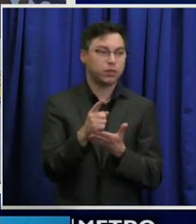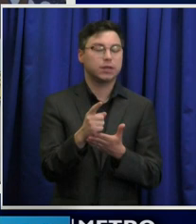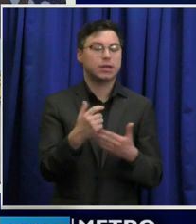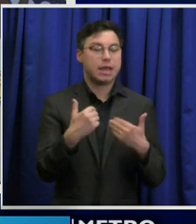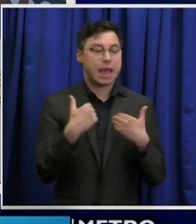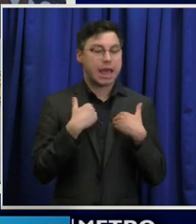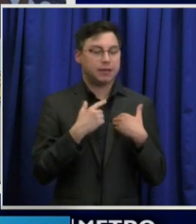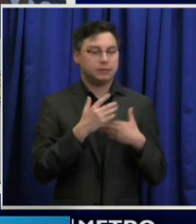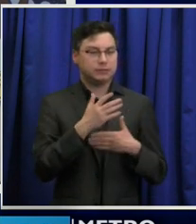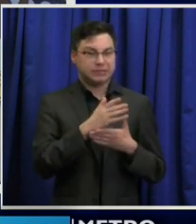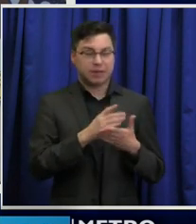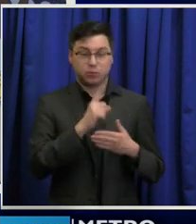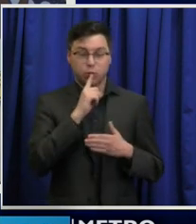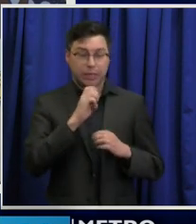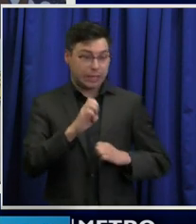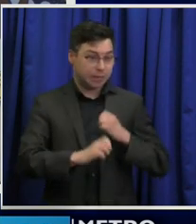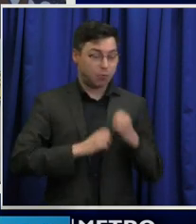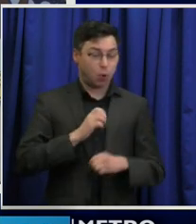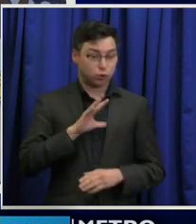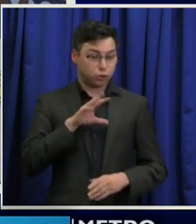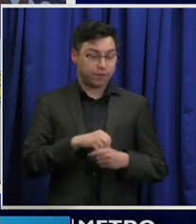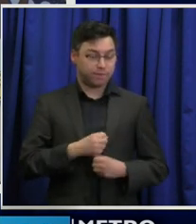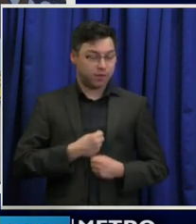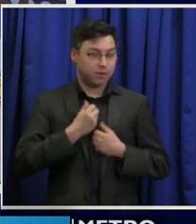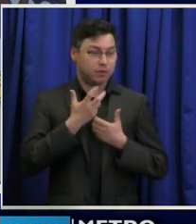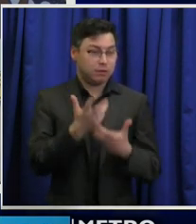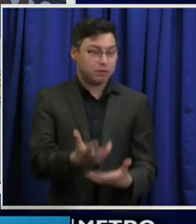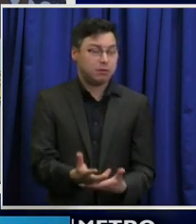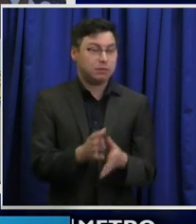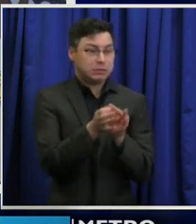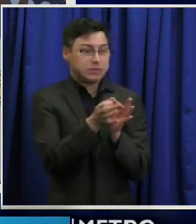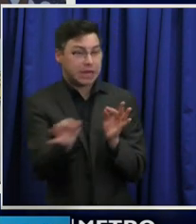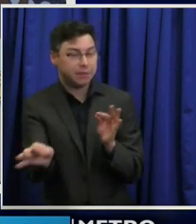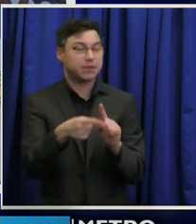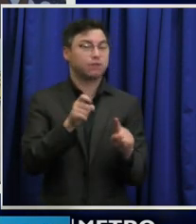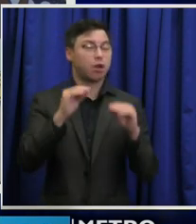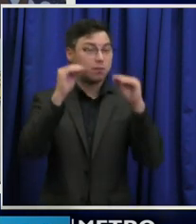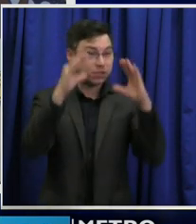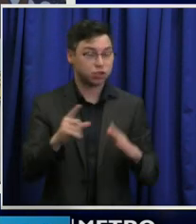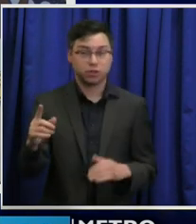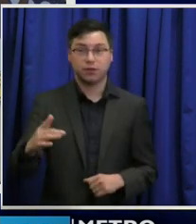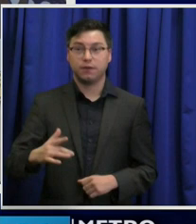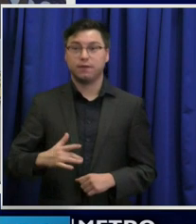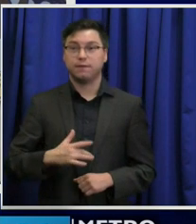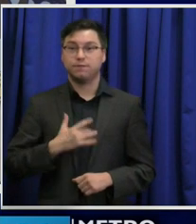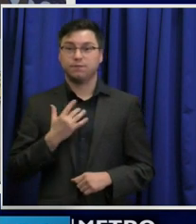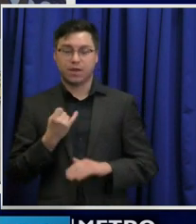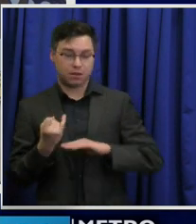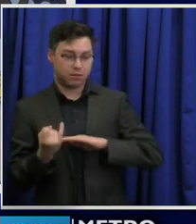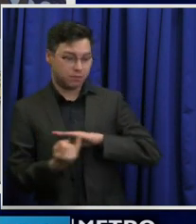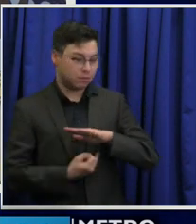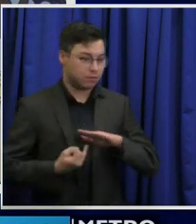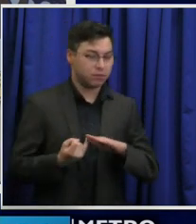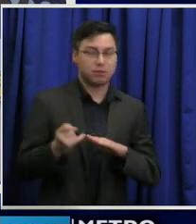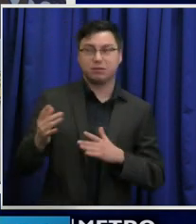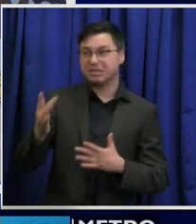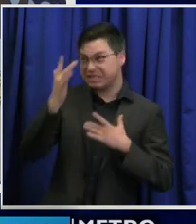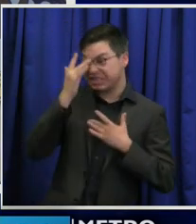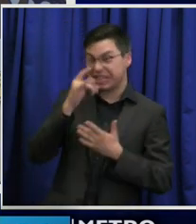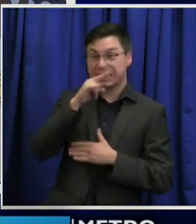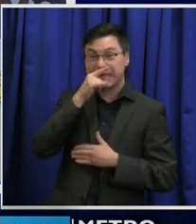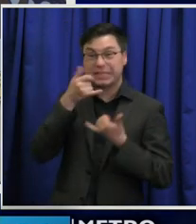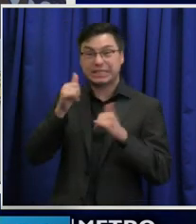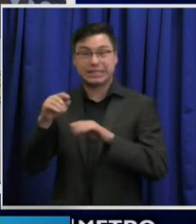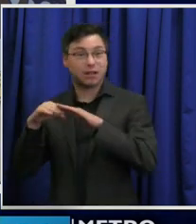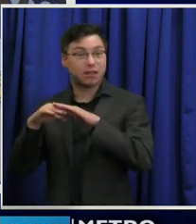teachers. A lot of them saying that they felt abandoned and betrayed that sick kids are still coming into schools. If